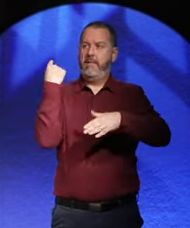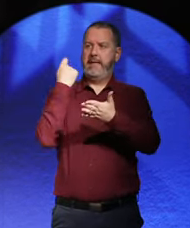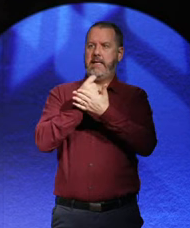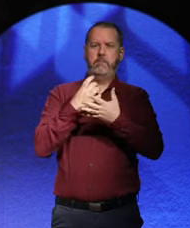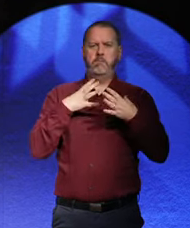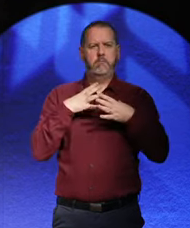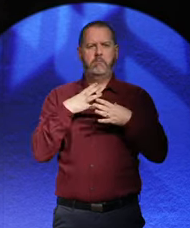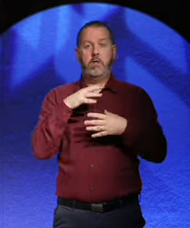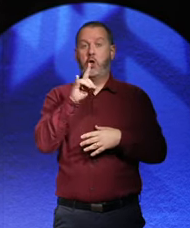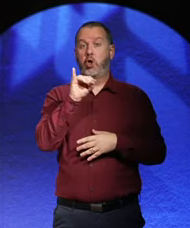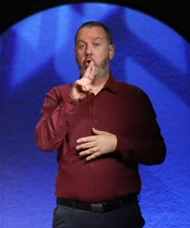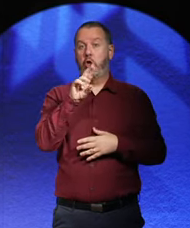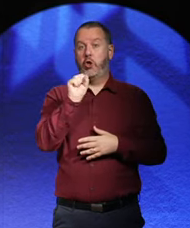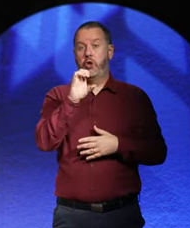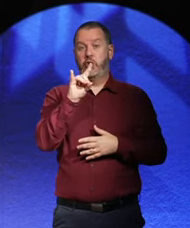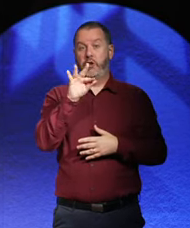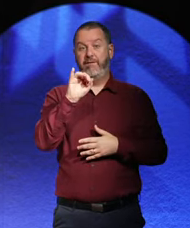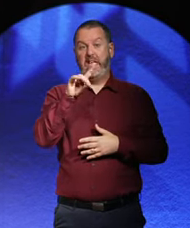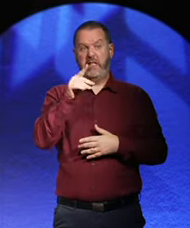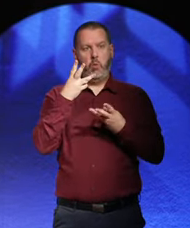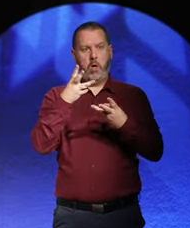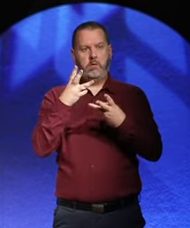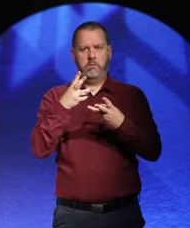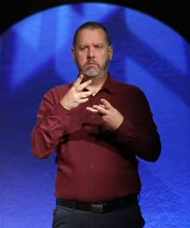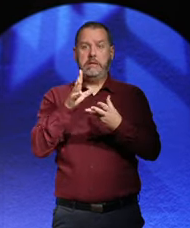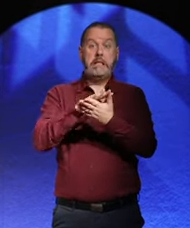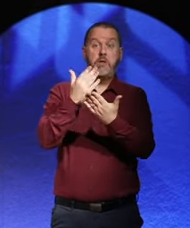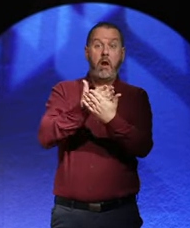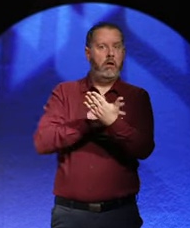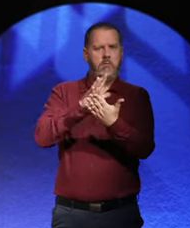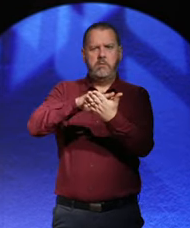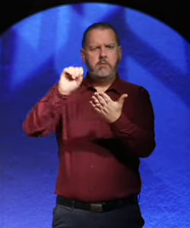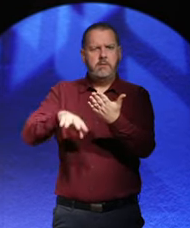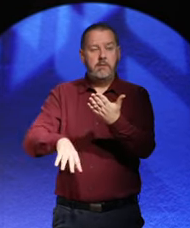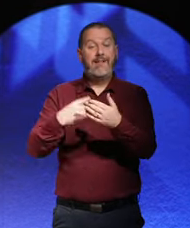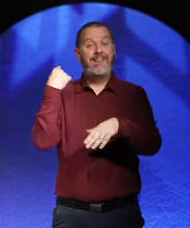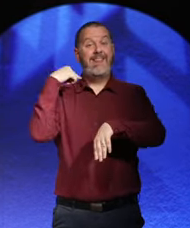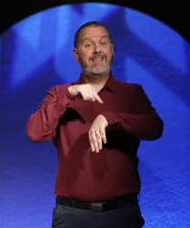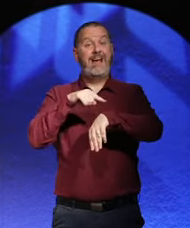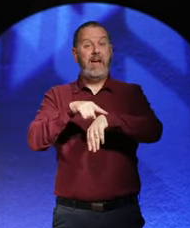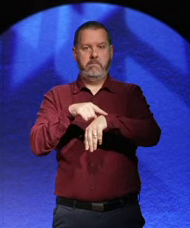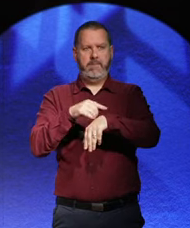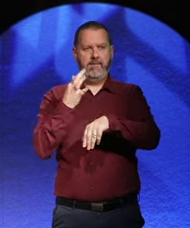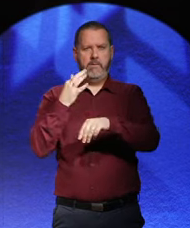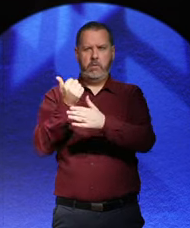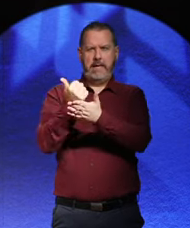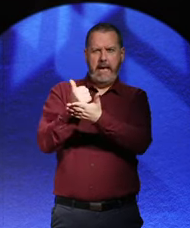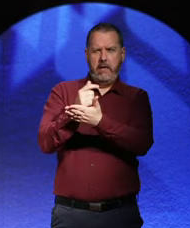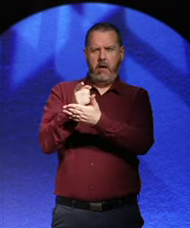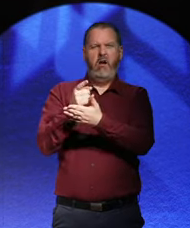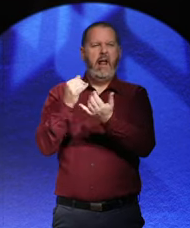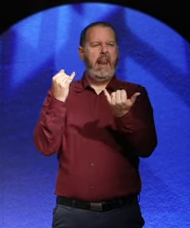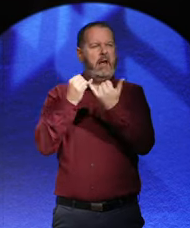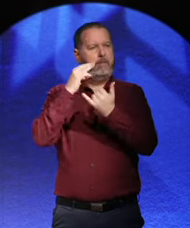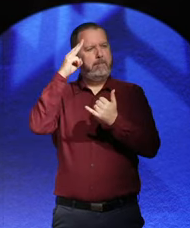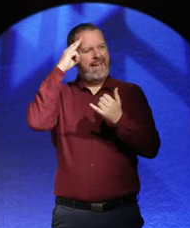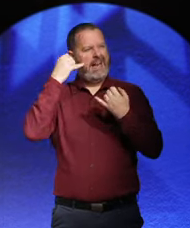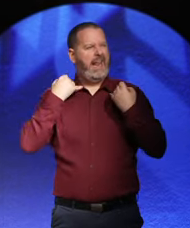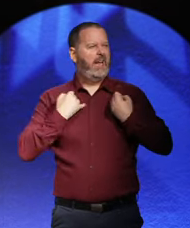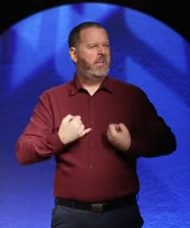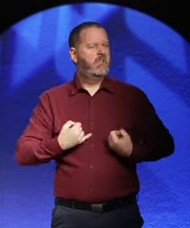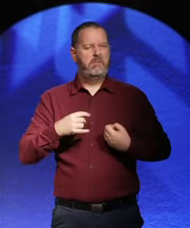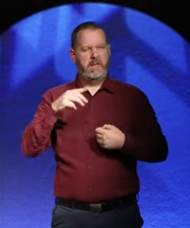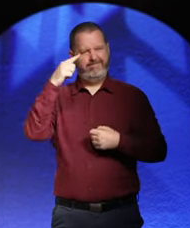The current thinking in the 1920s was that, you know, being gay was a kind of mental illness, if you like. And he